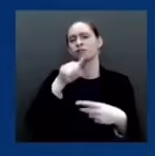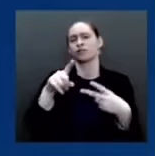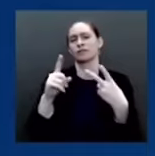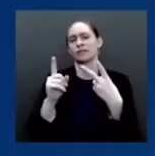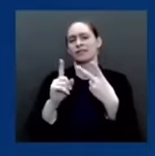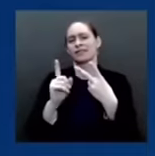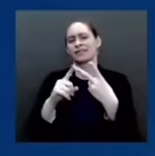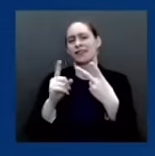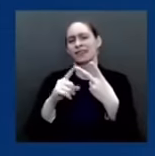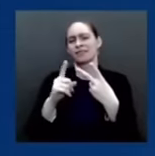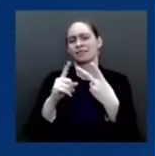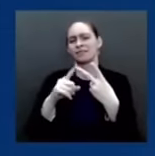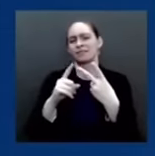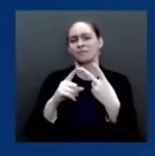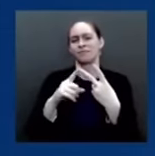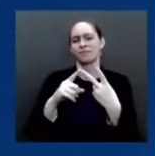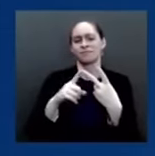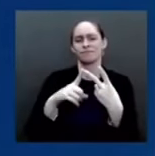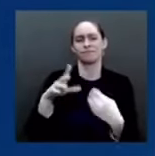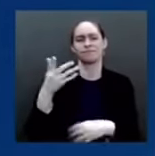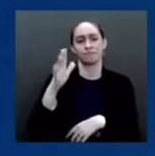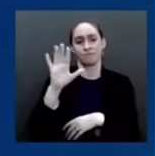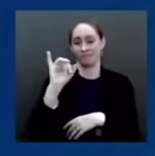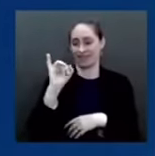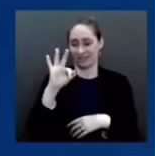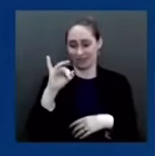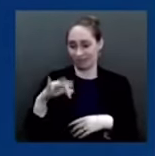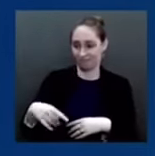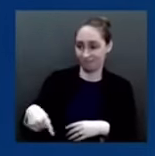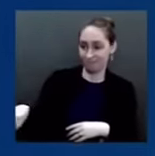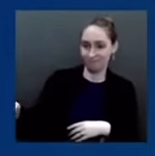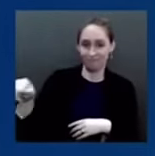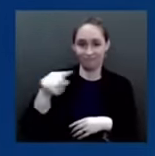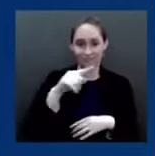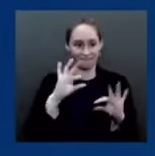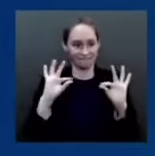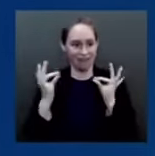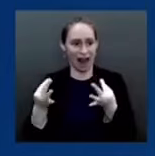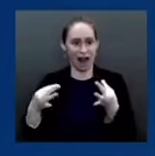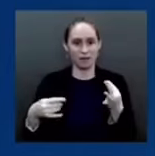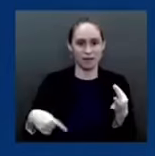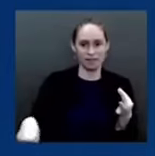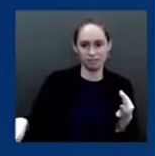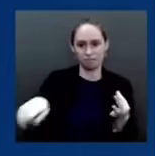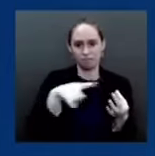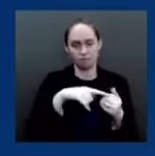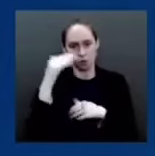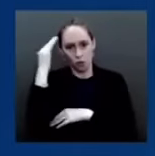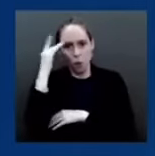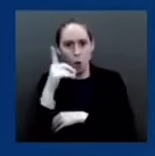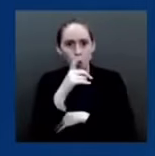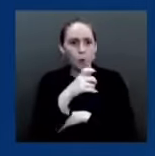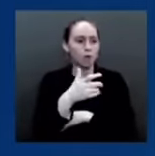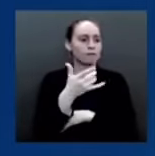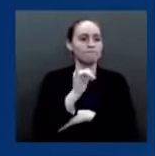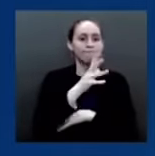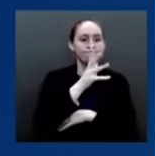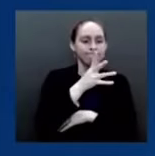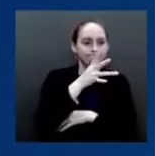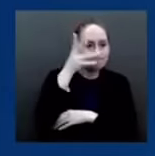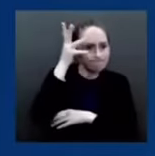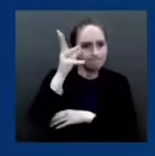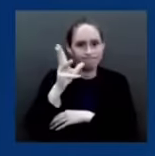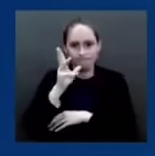with family, parents, children, grandparents, and everyone is vaccinated and